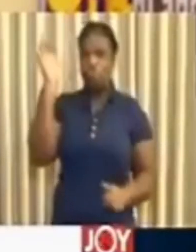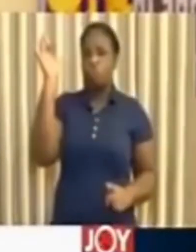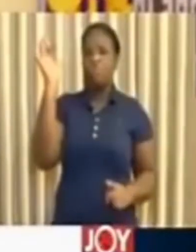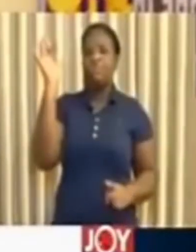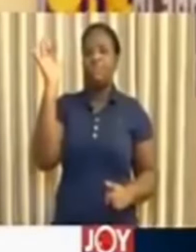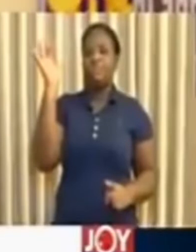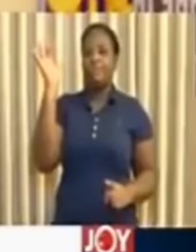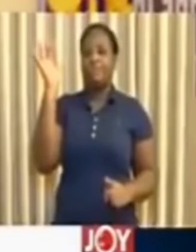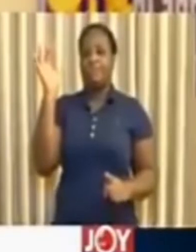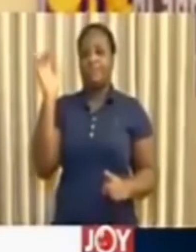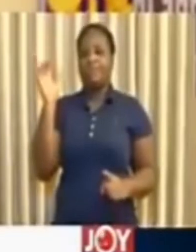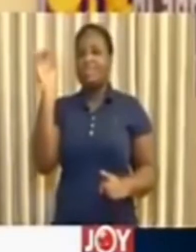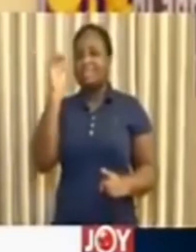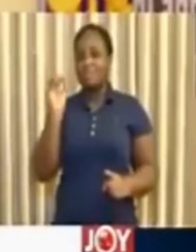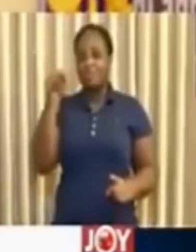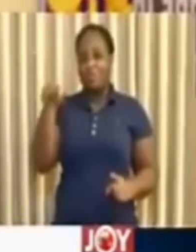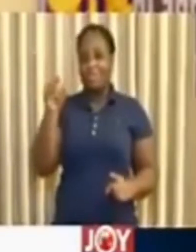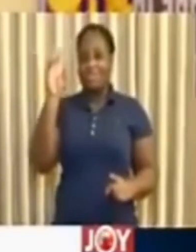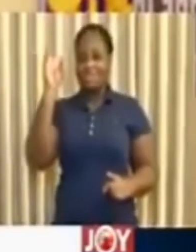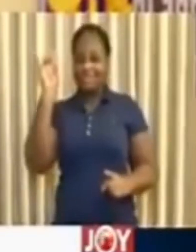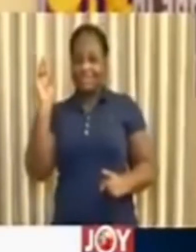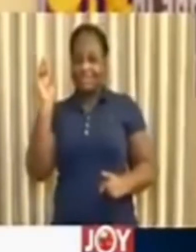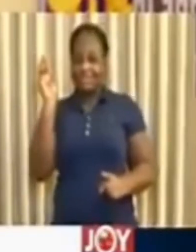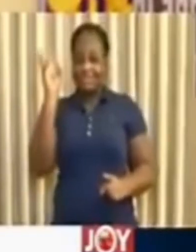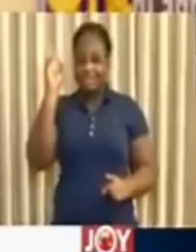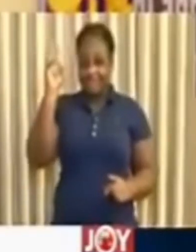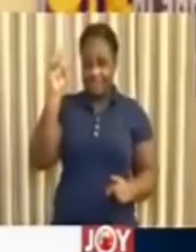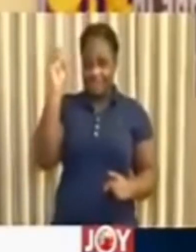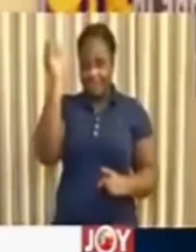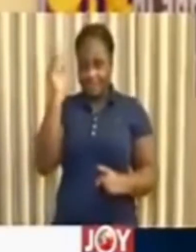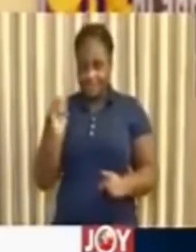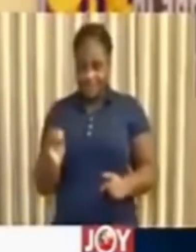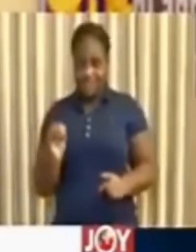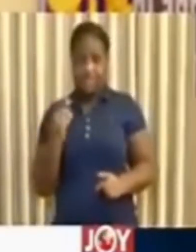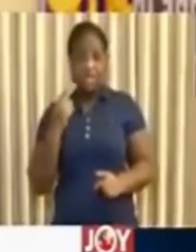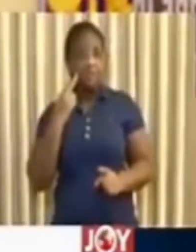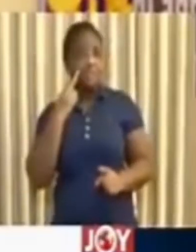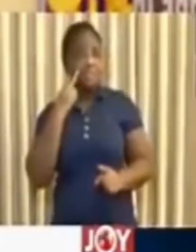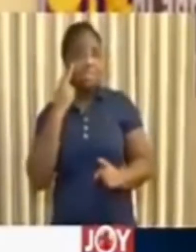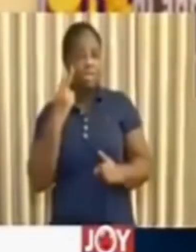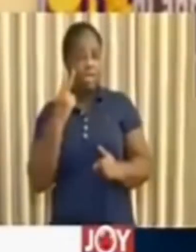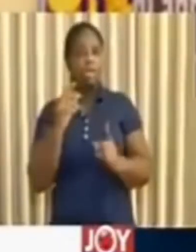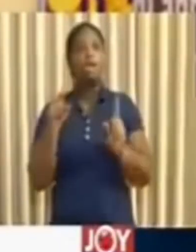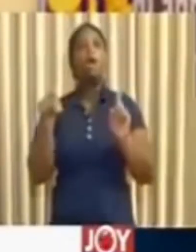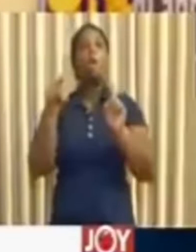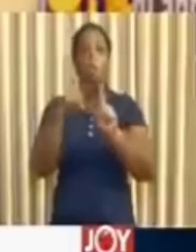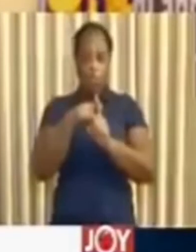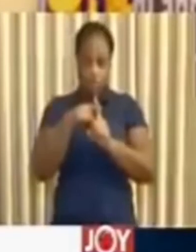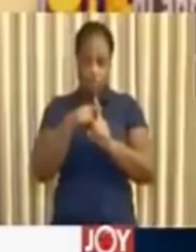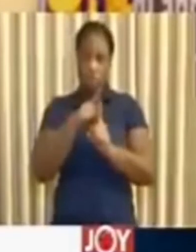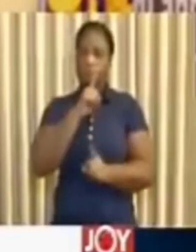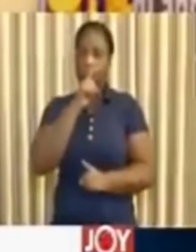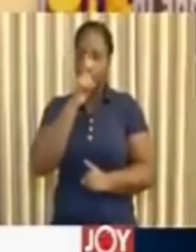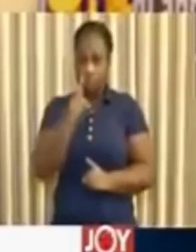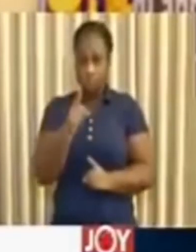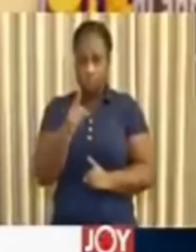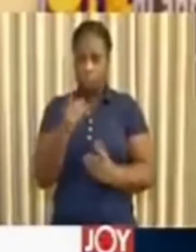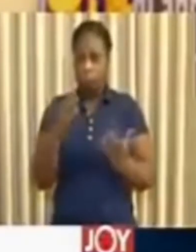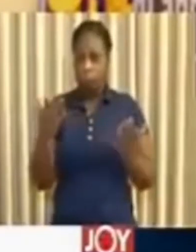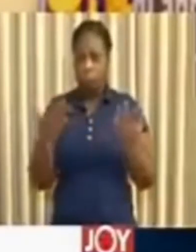i.e., 0.76%, have been found to In total,